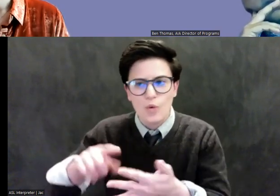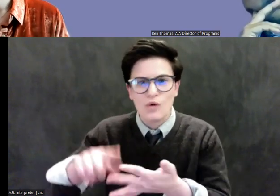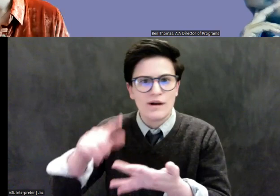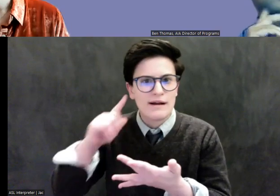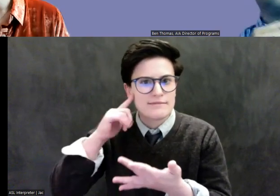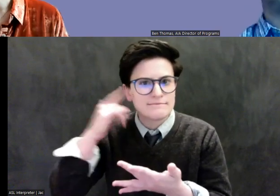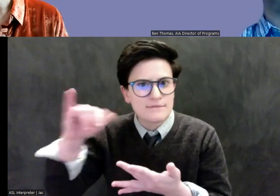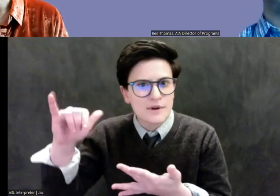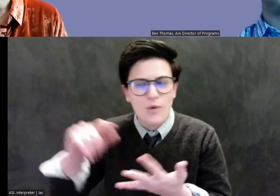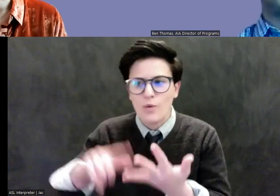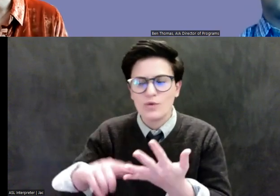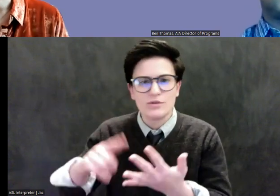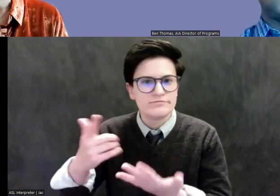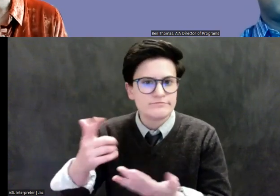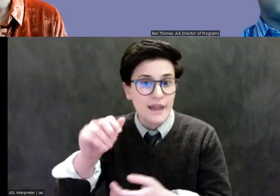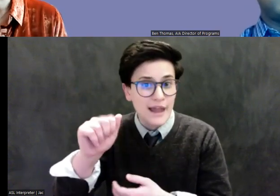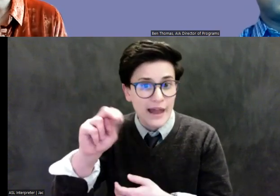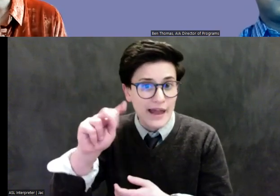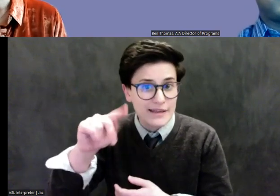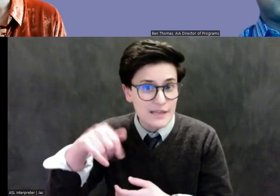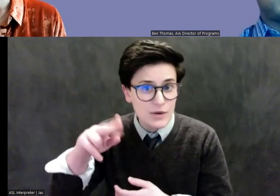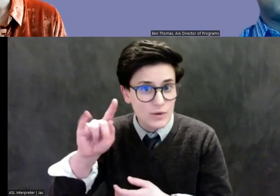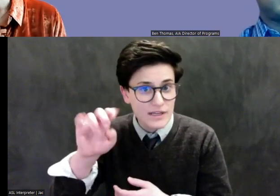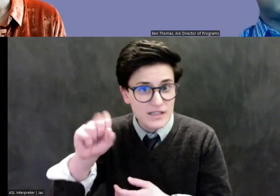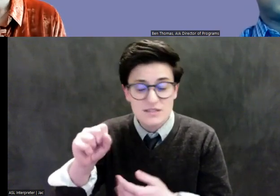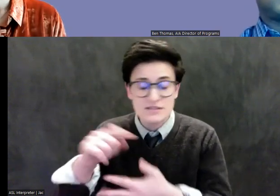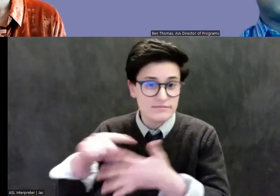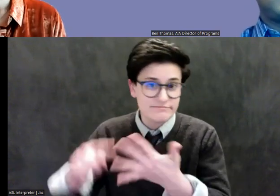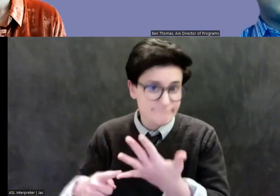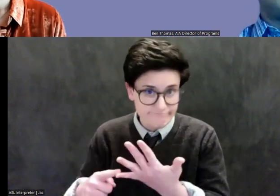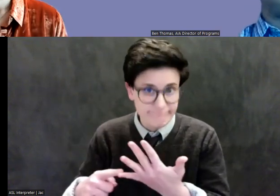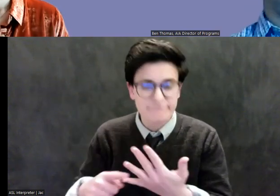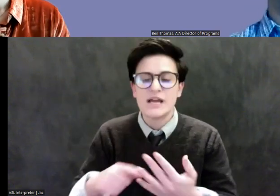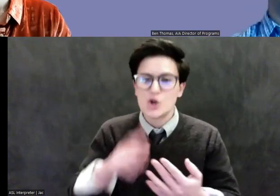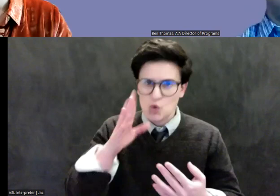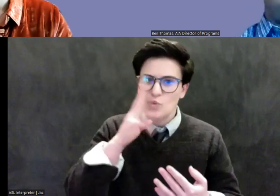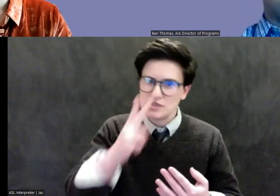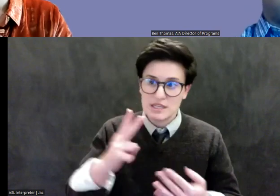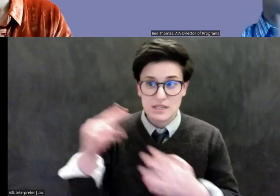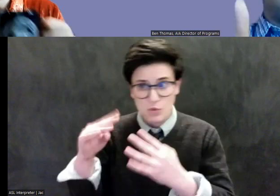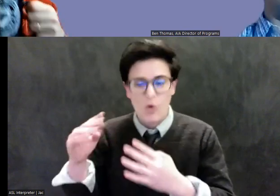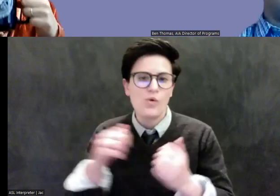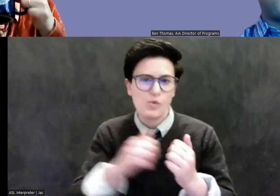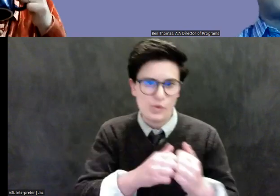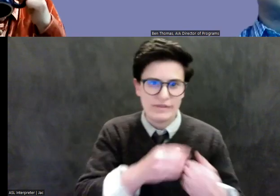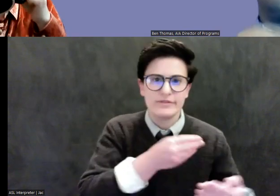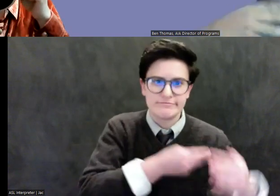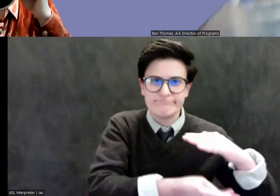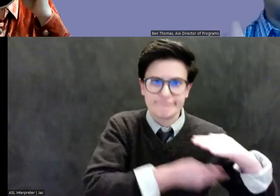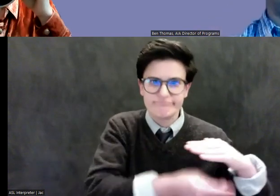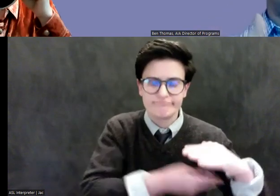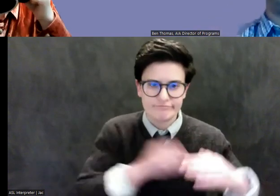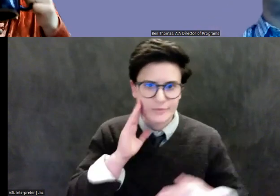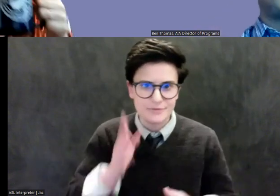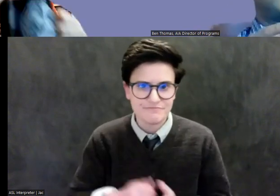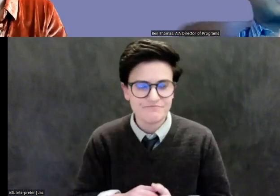Um, so the, the two very much go hand in hand. Yeah. Um, and so, okay. Following up on that, this idea of